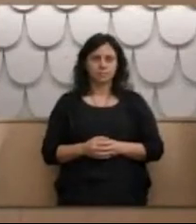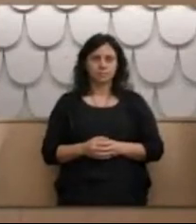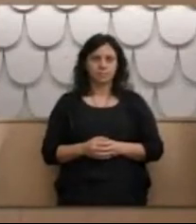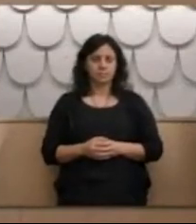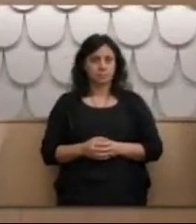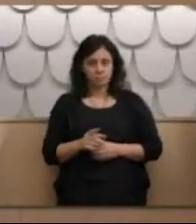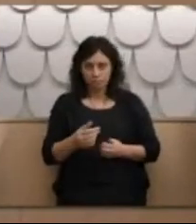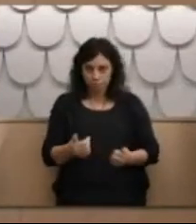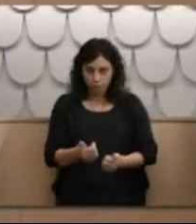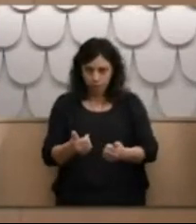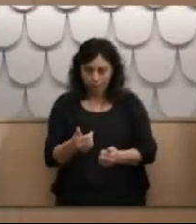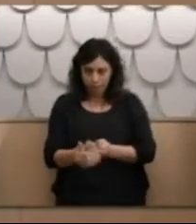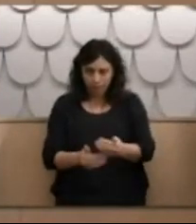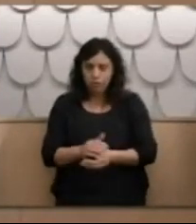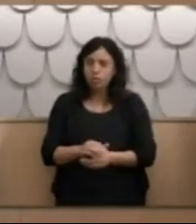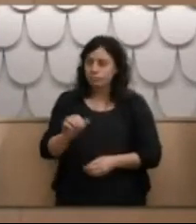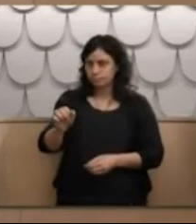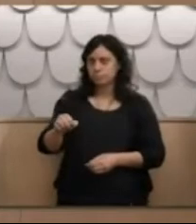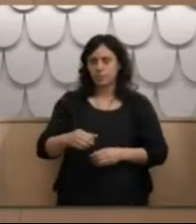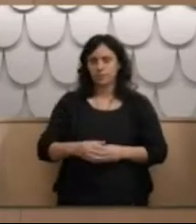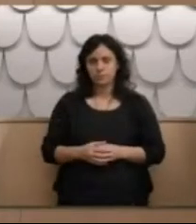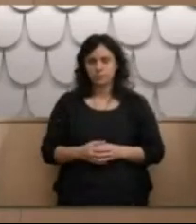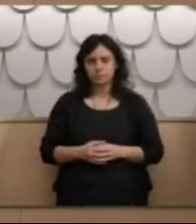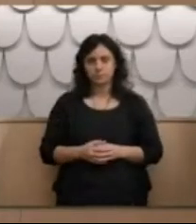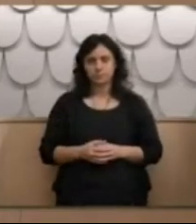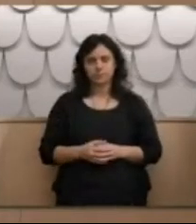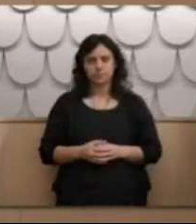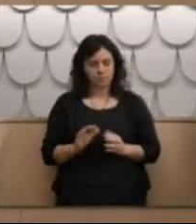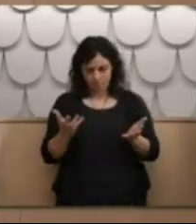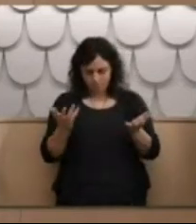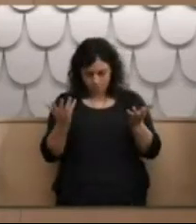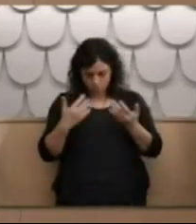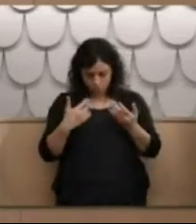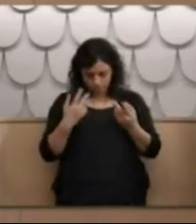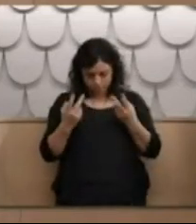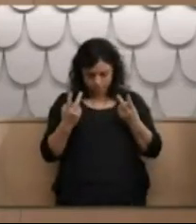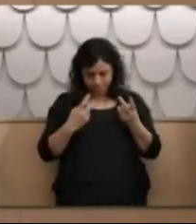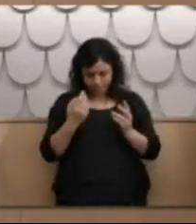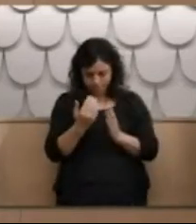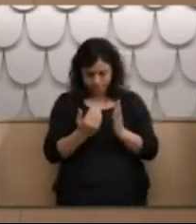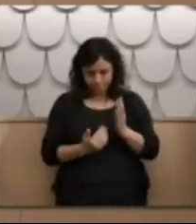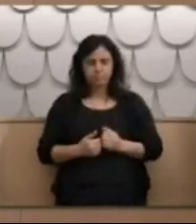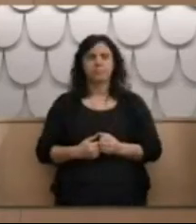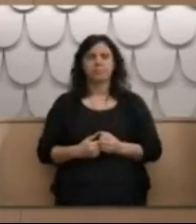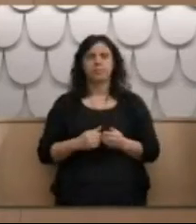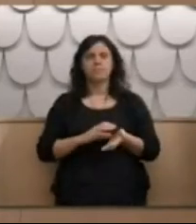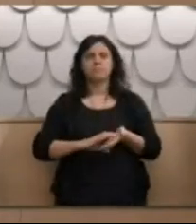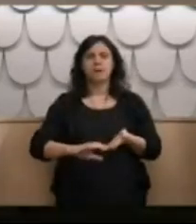Are you okay? Yeah. Yeah. Where are we? We're at paragraph 41. 41.